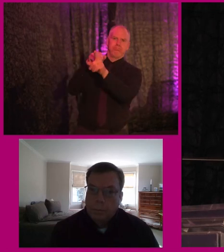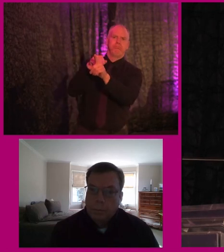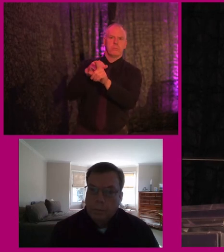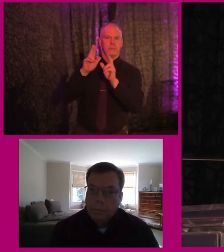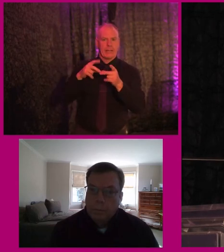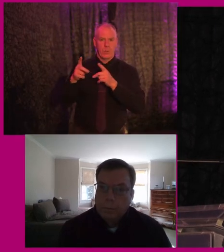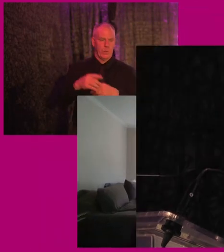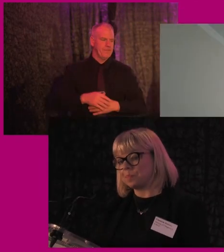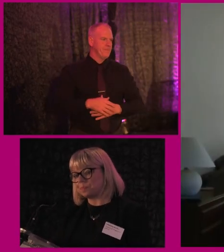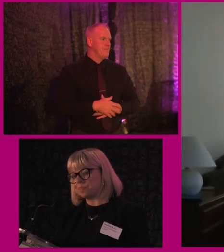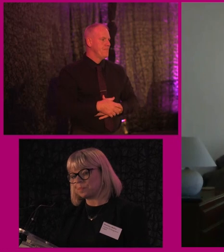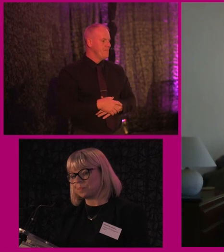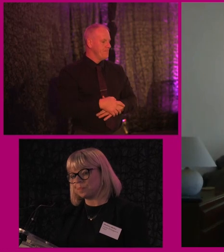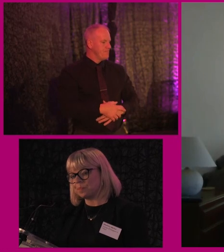possible?